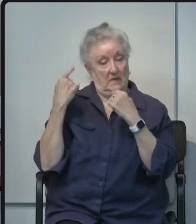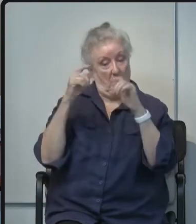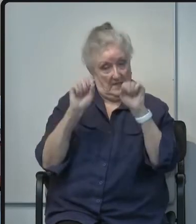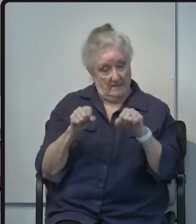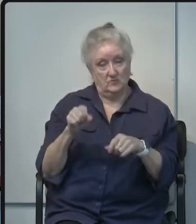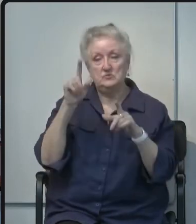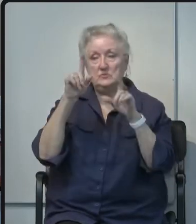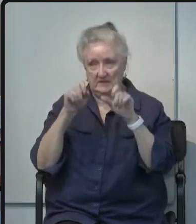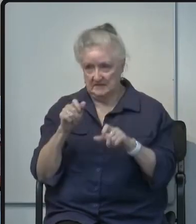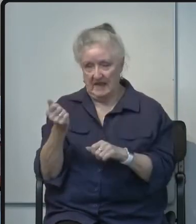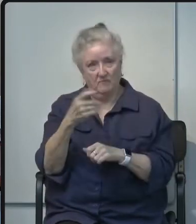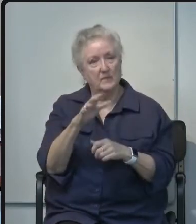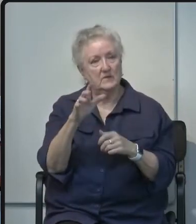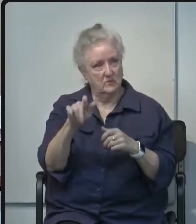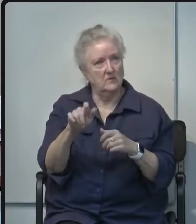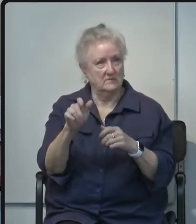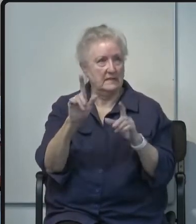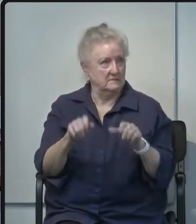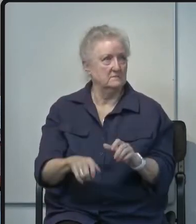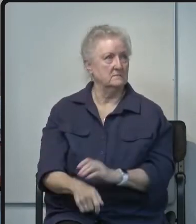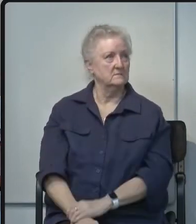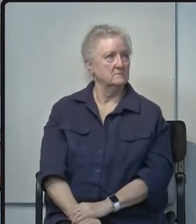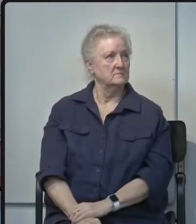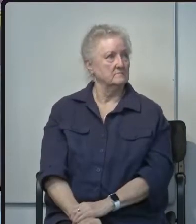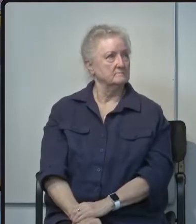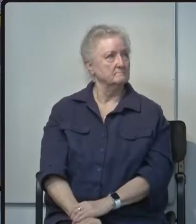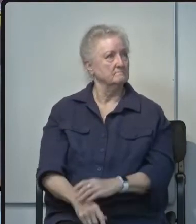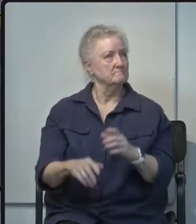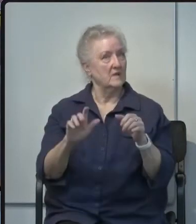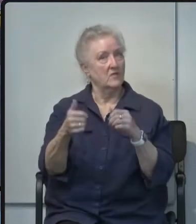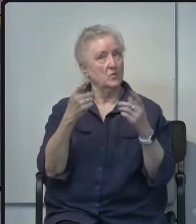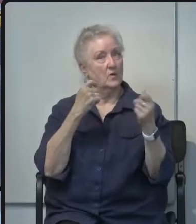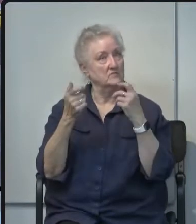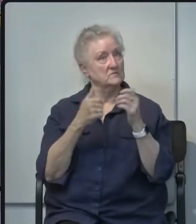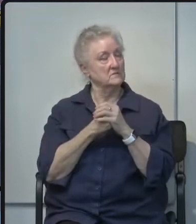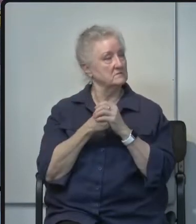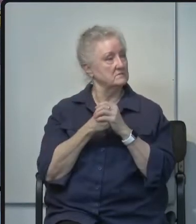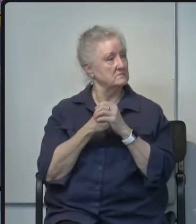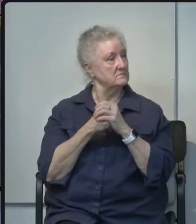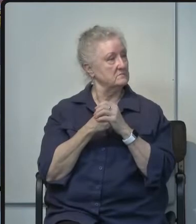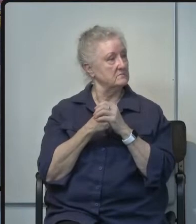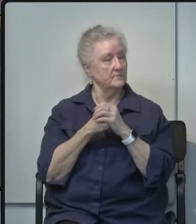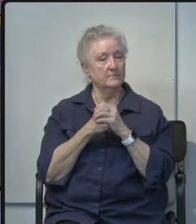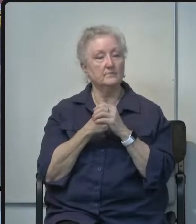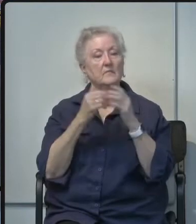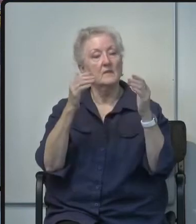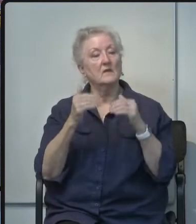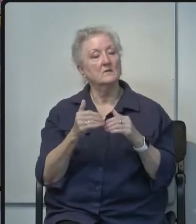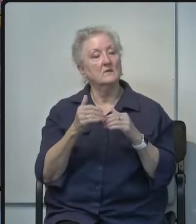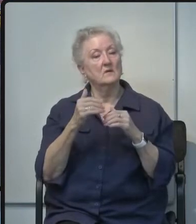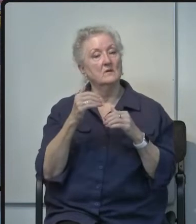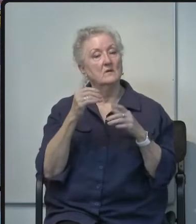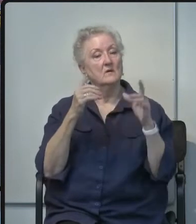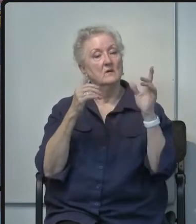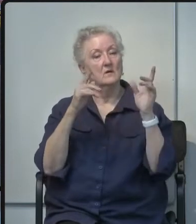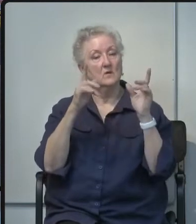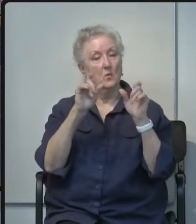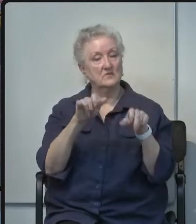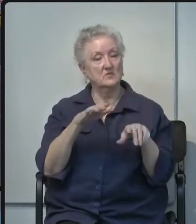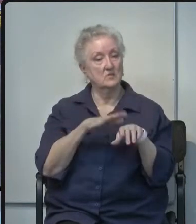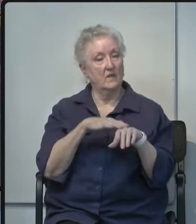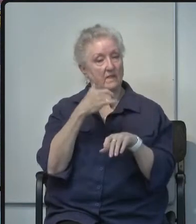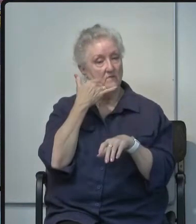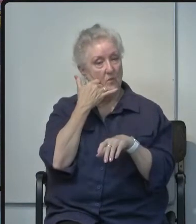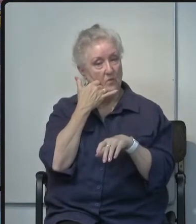any other questions here in the room next we'll go to questions on the